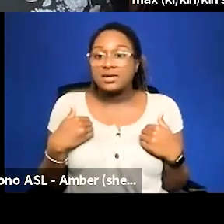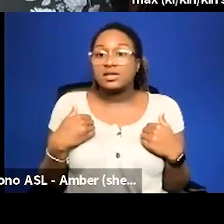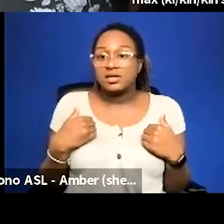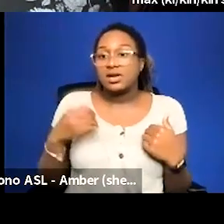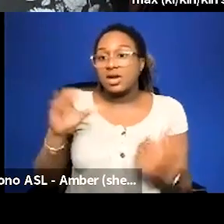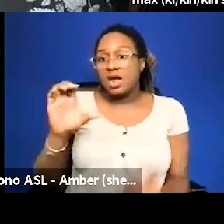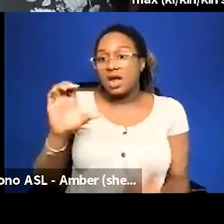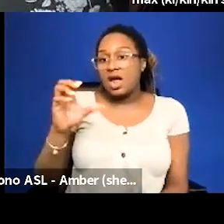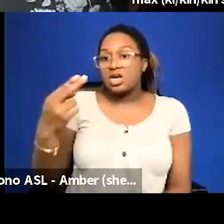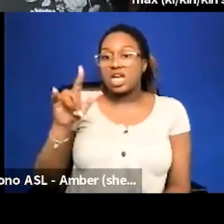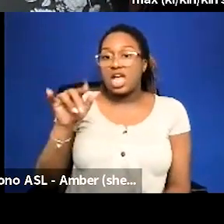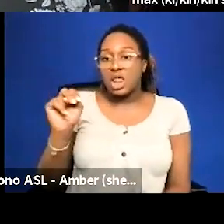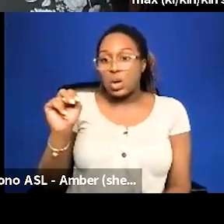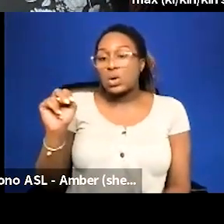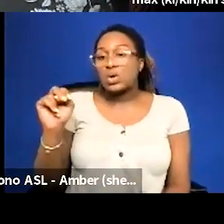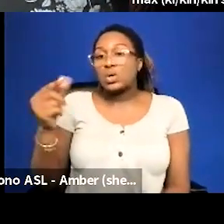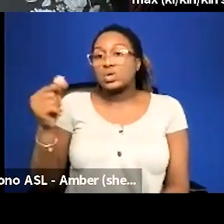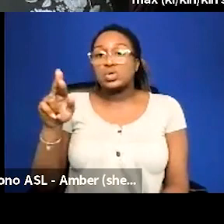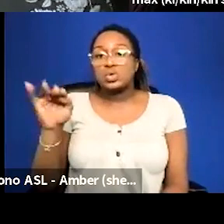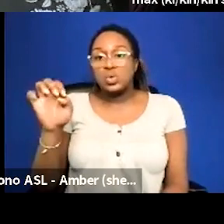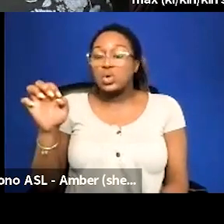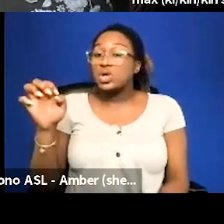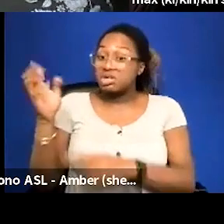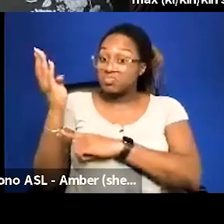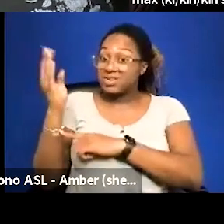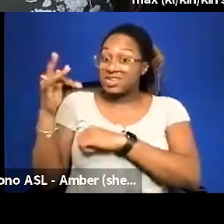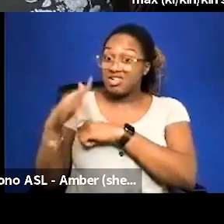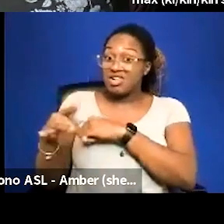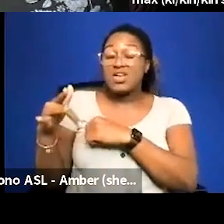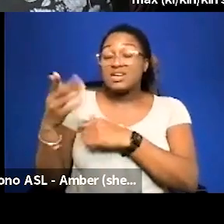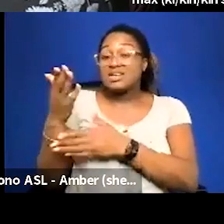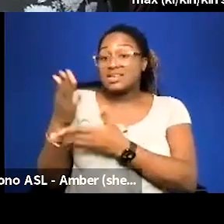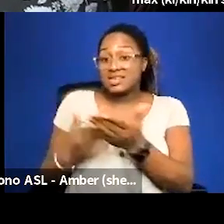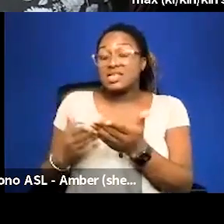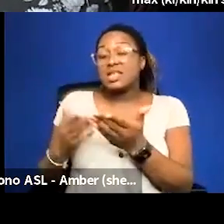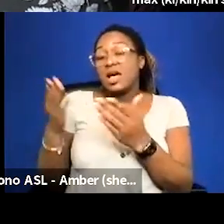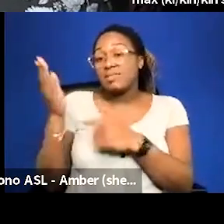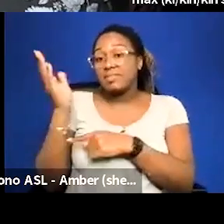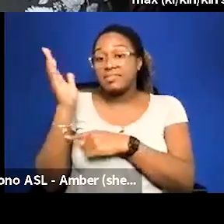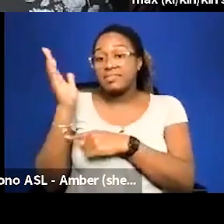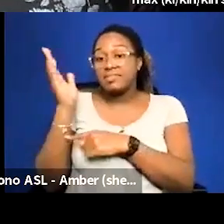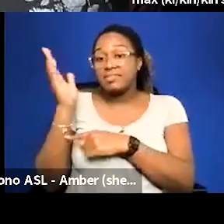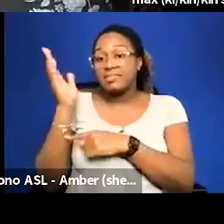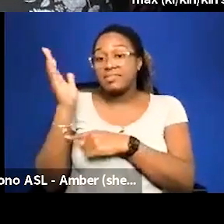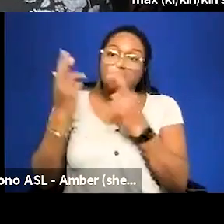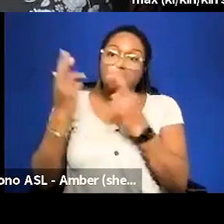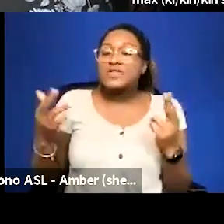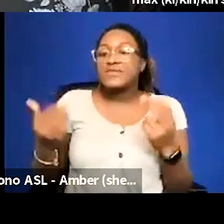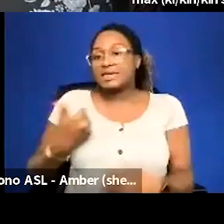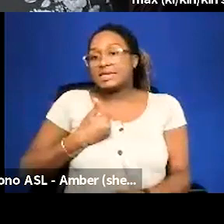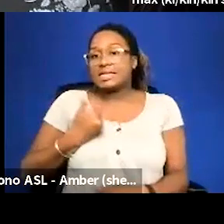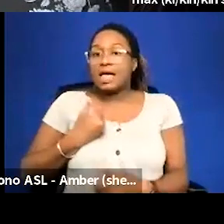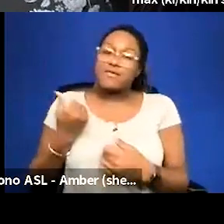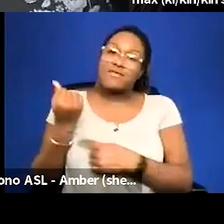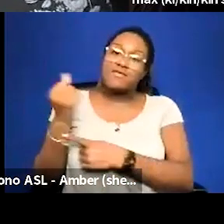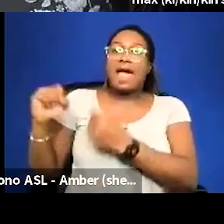today um presented earlier this month on some resources for self-advocating with your medical teams and we got into a lot of other things during